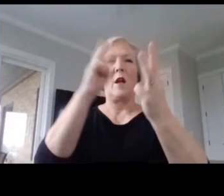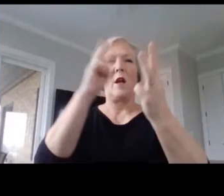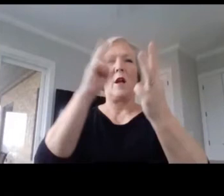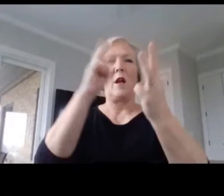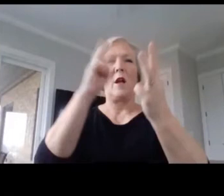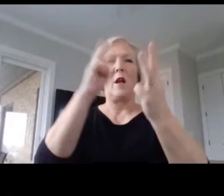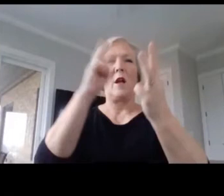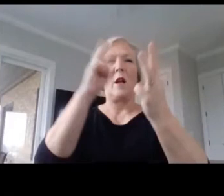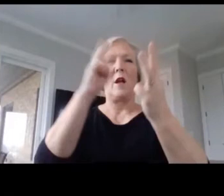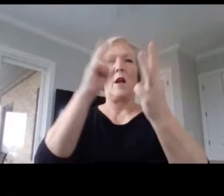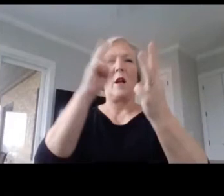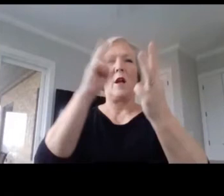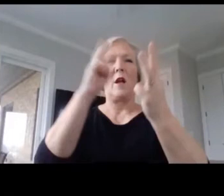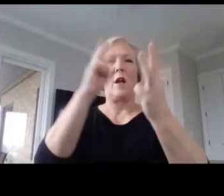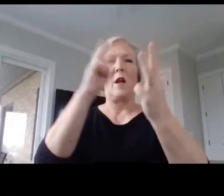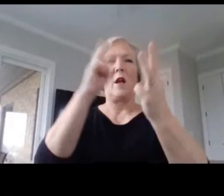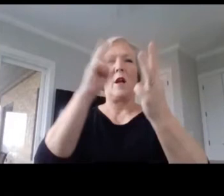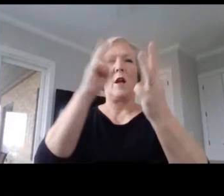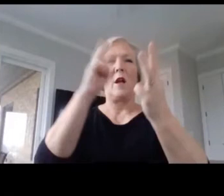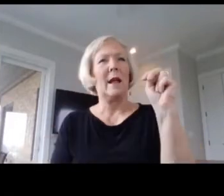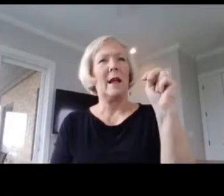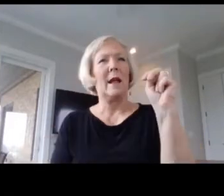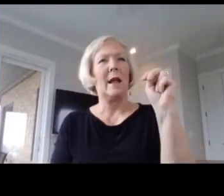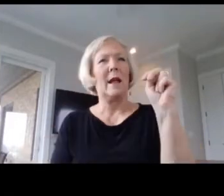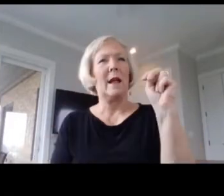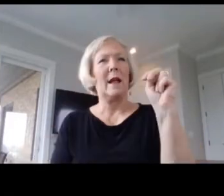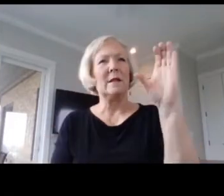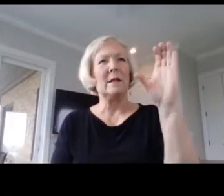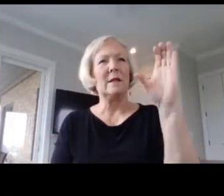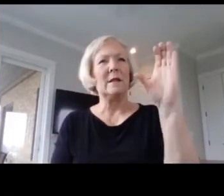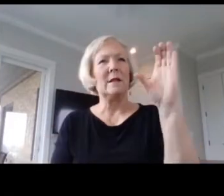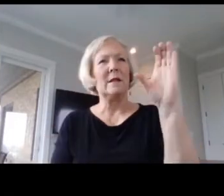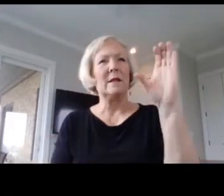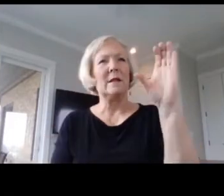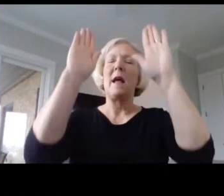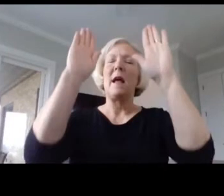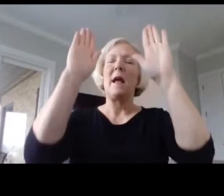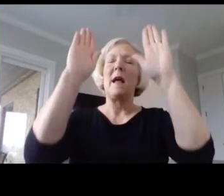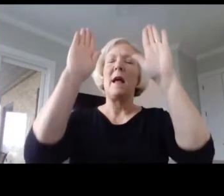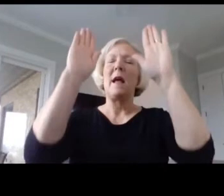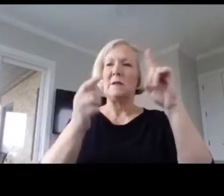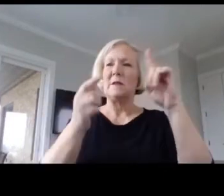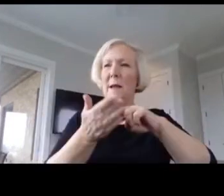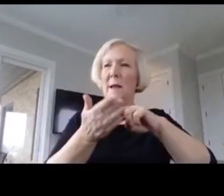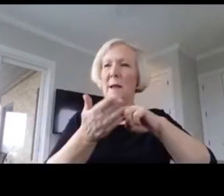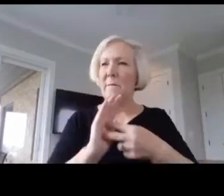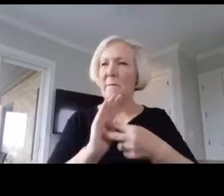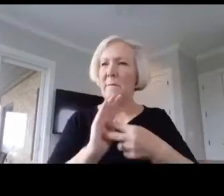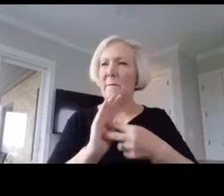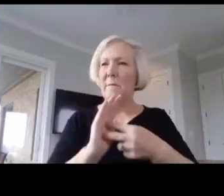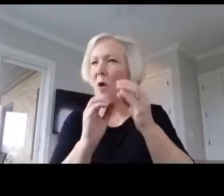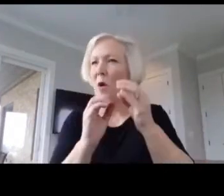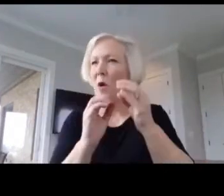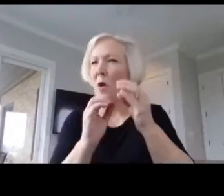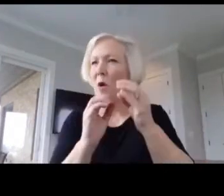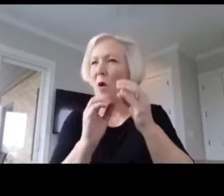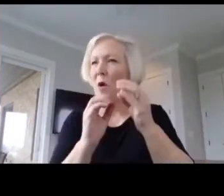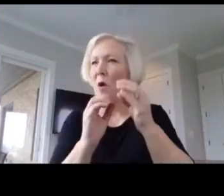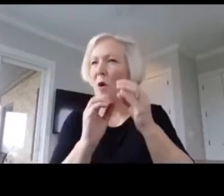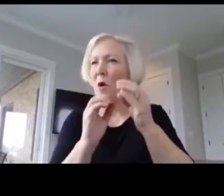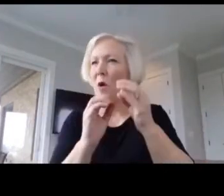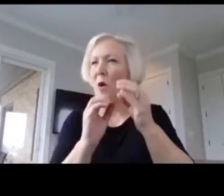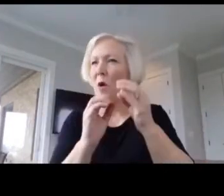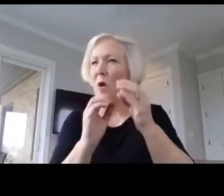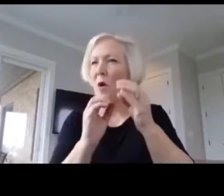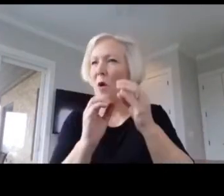National Board Certification is an incredible accomplishment, and it means more at a time like this. It shows that Kentucky